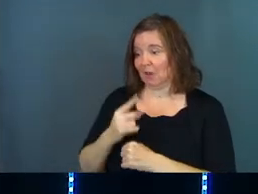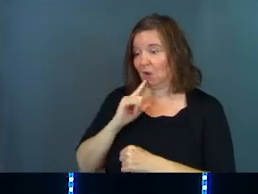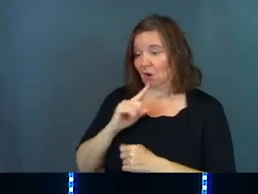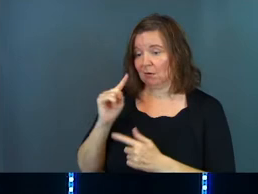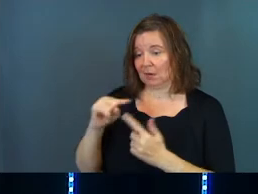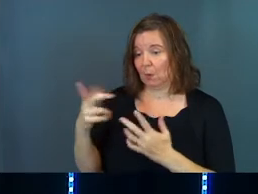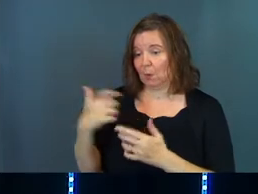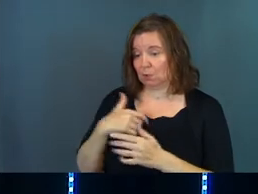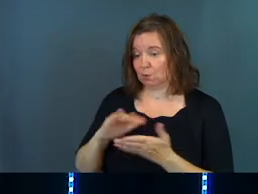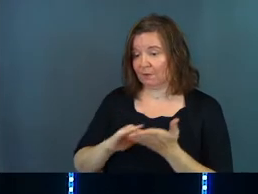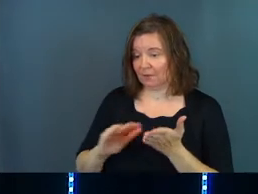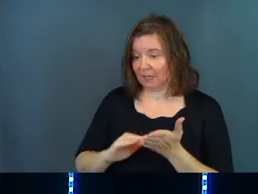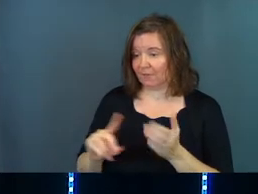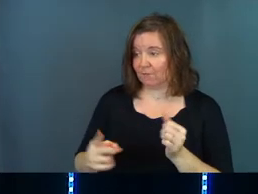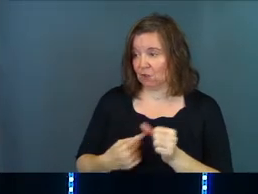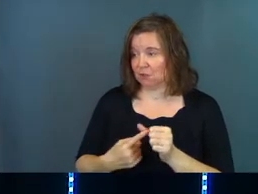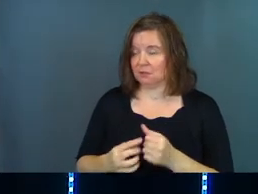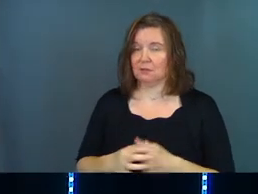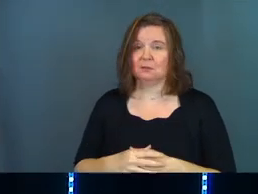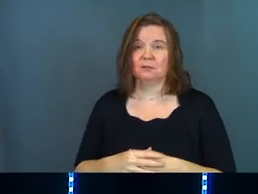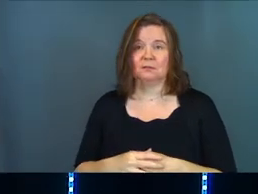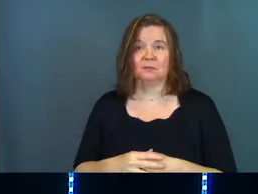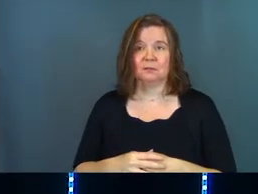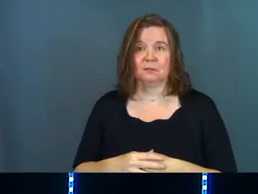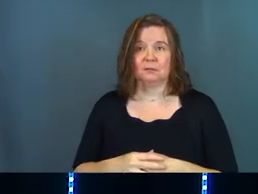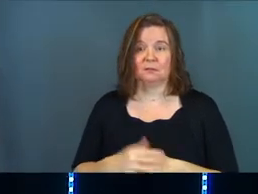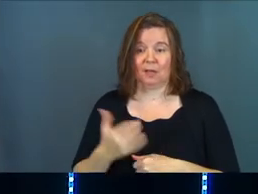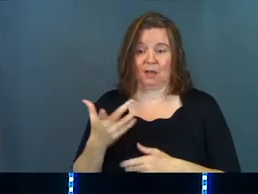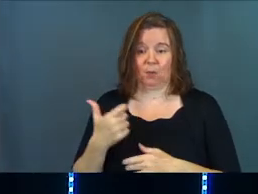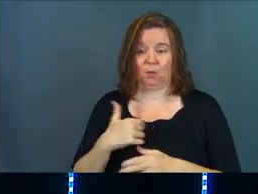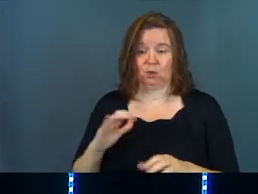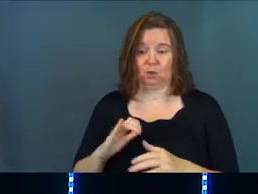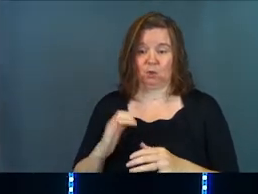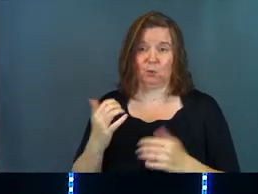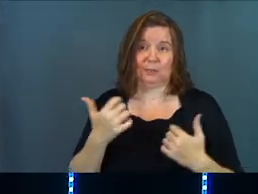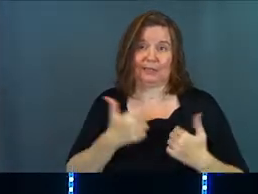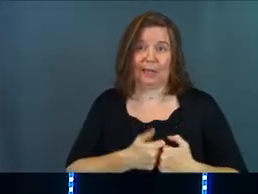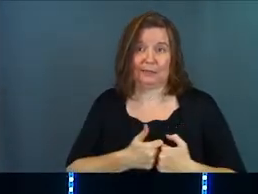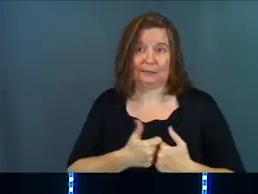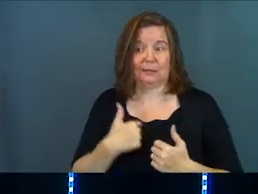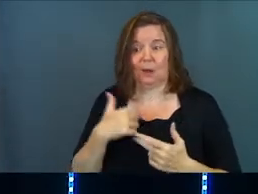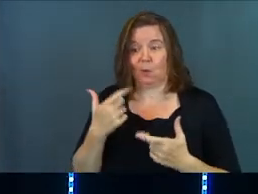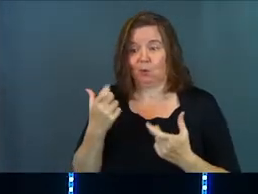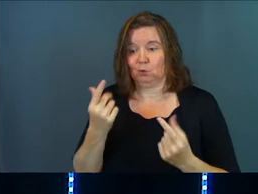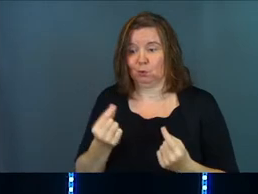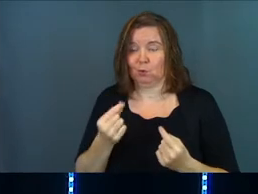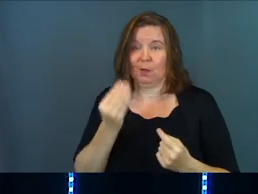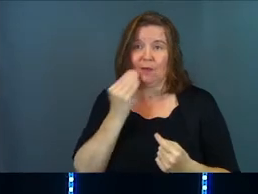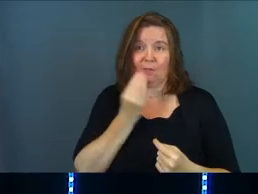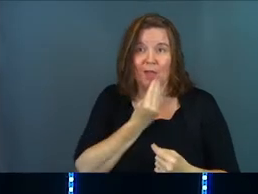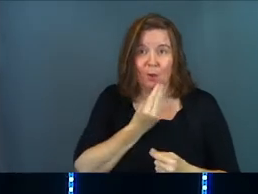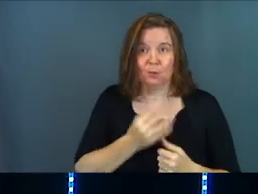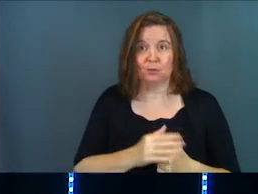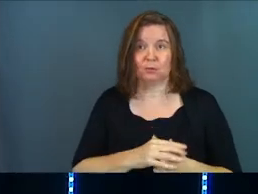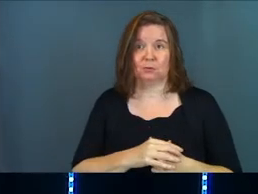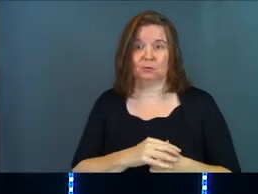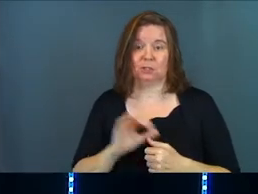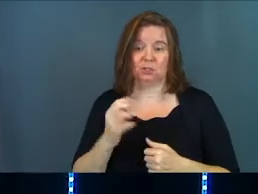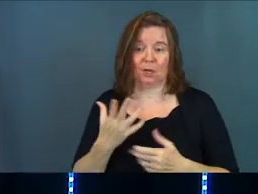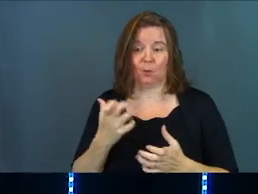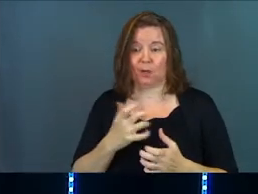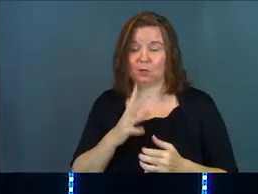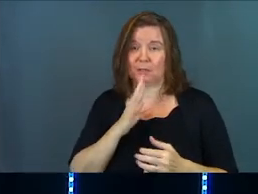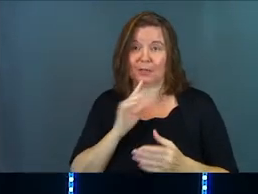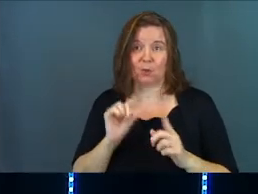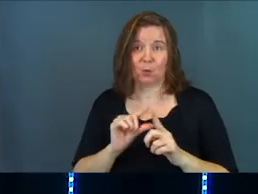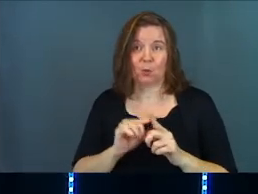Josh, are I want you to forgive first. And I want you to do dates. And I want you to do flowers. And Josh, want